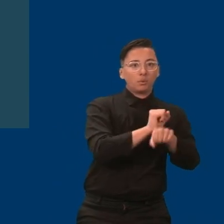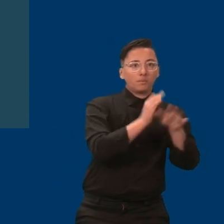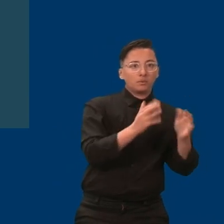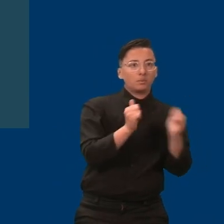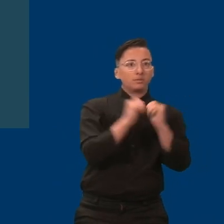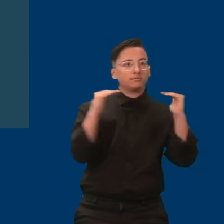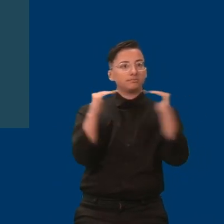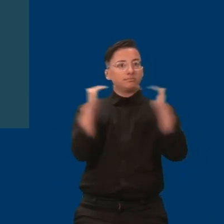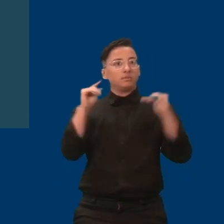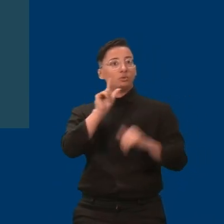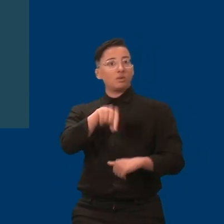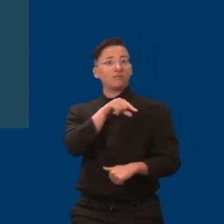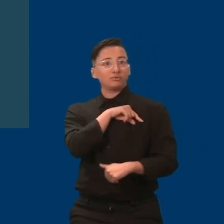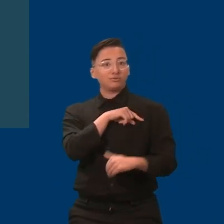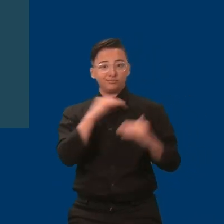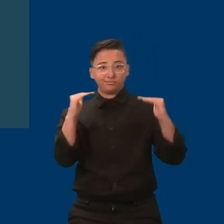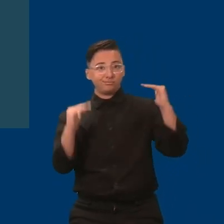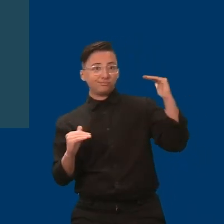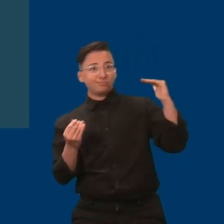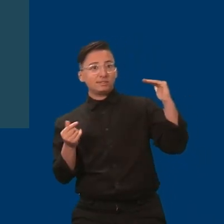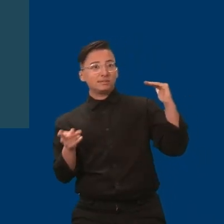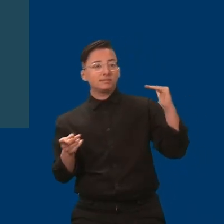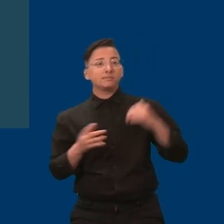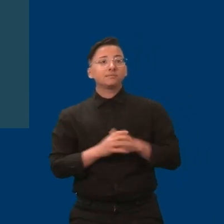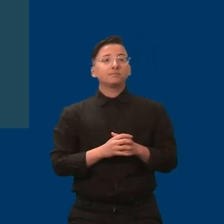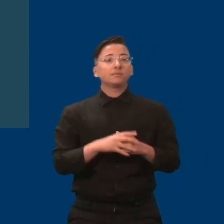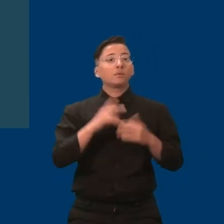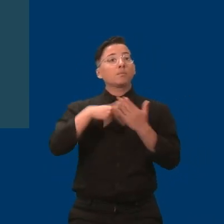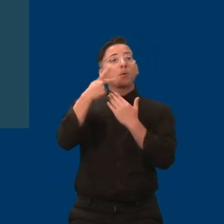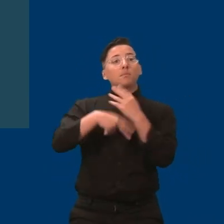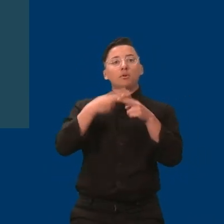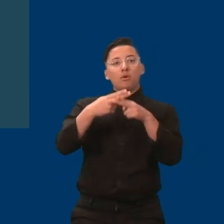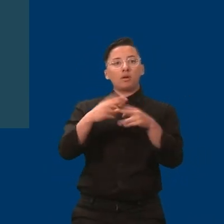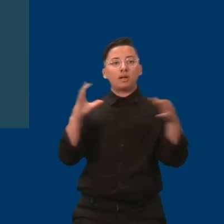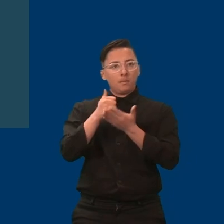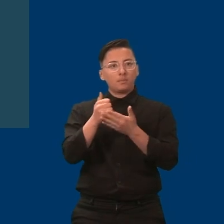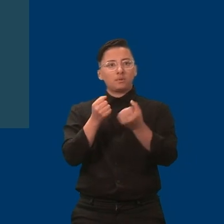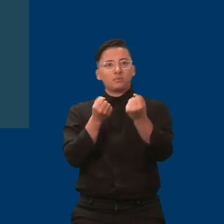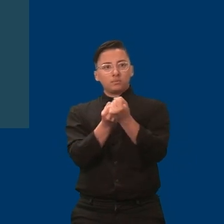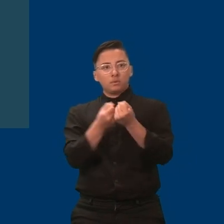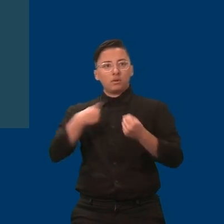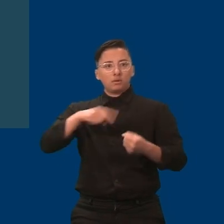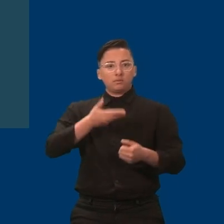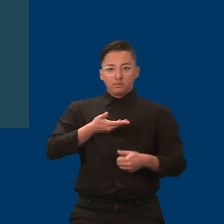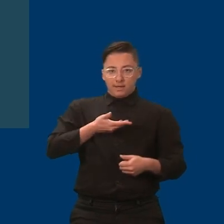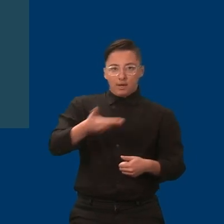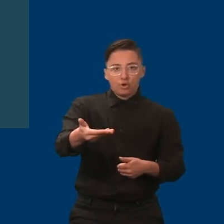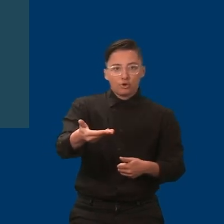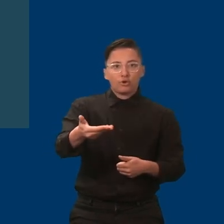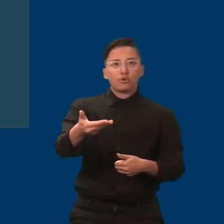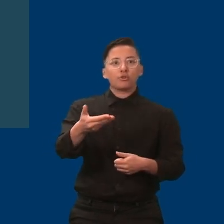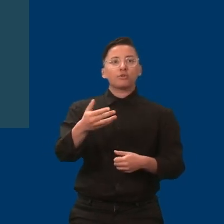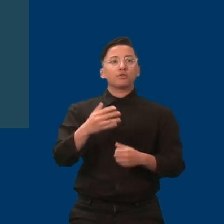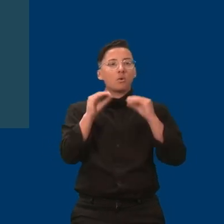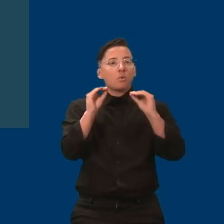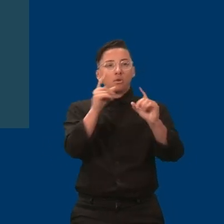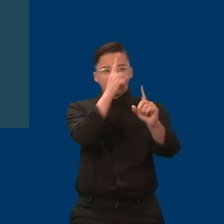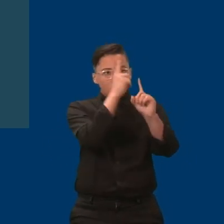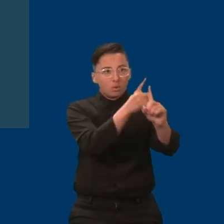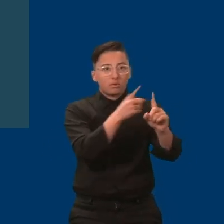700, the state's initiative to hire and retain public servants like me, has not been properly implemented.